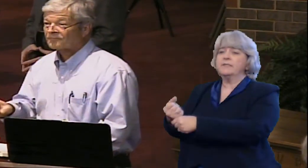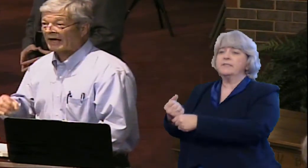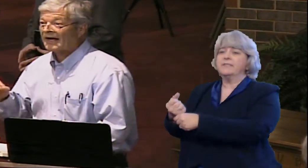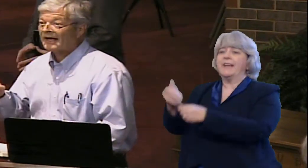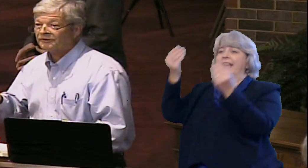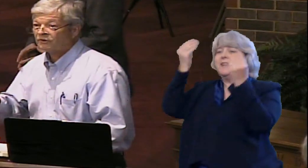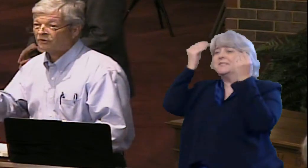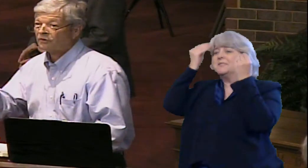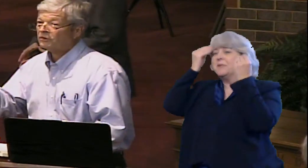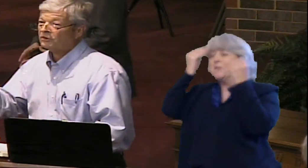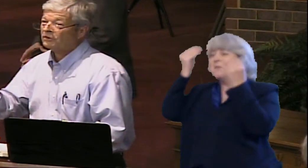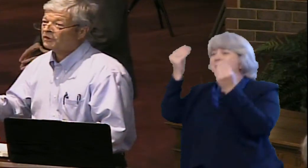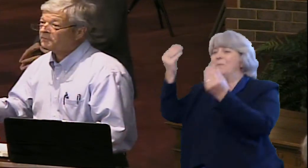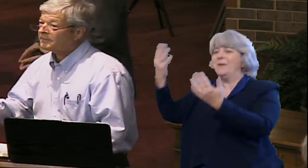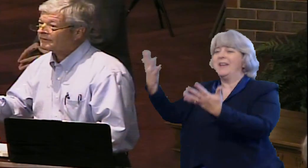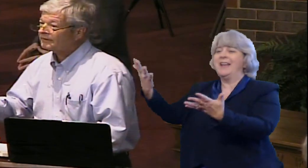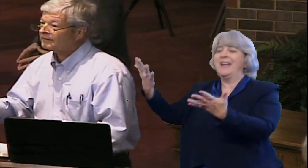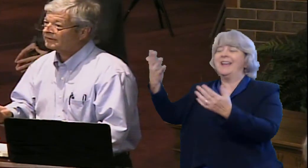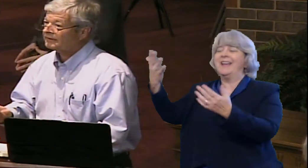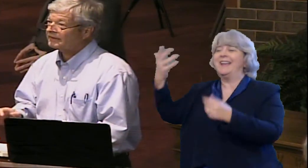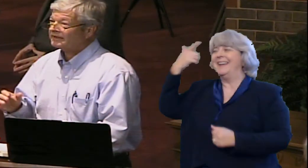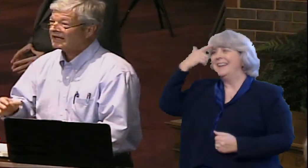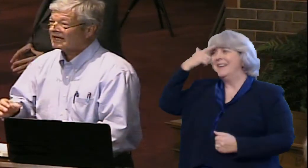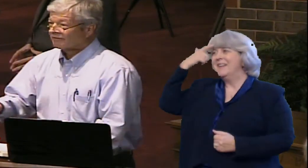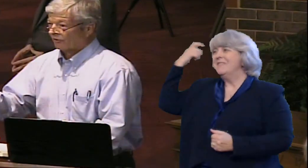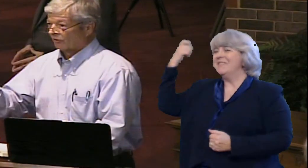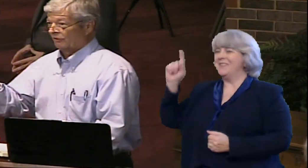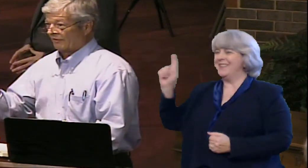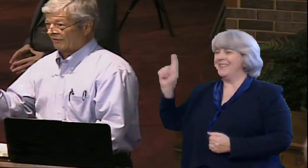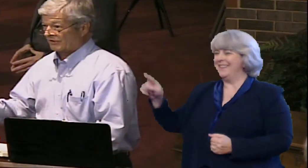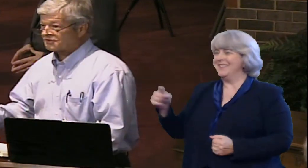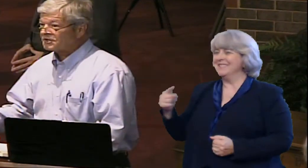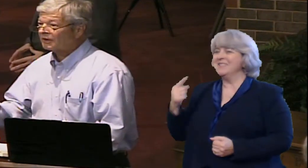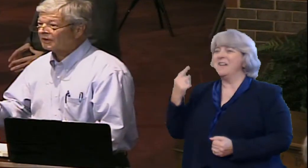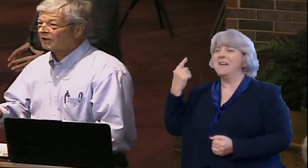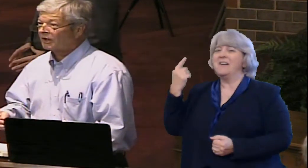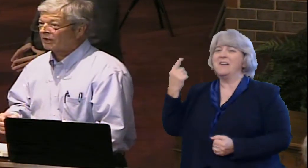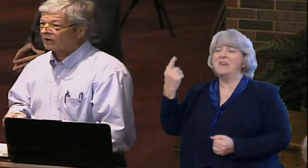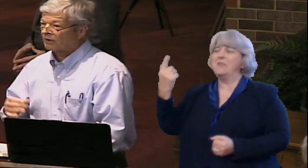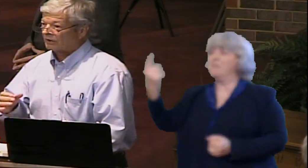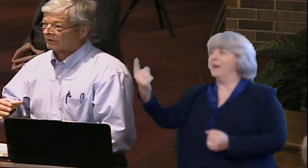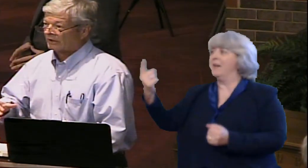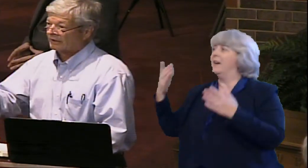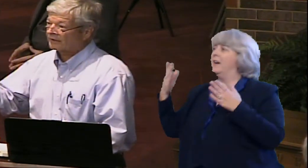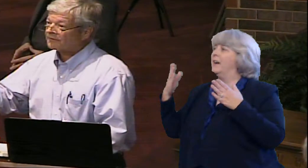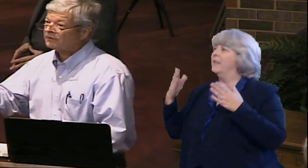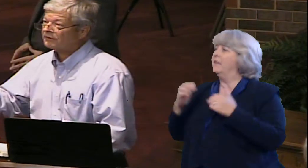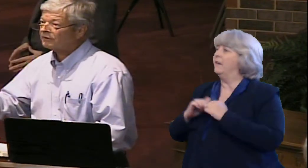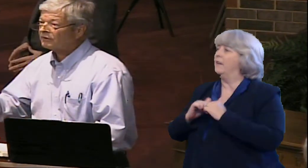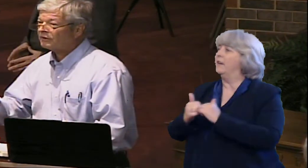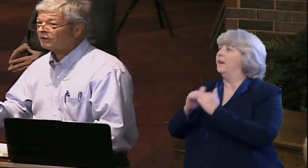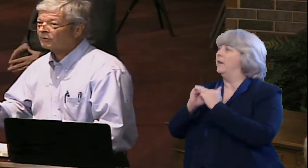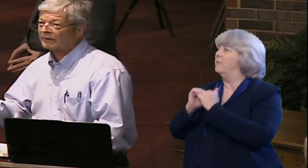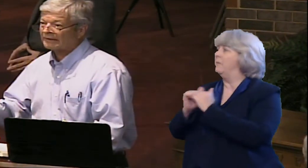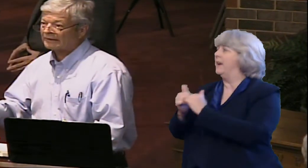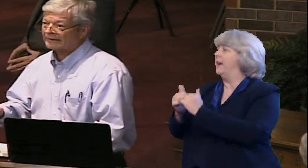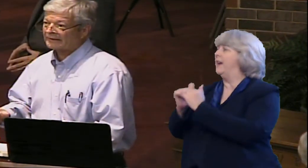and obey. For there's no other